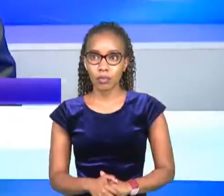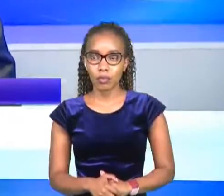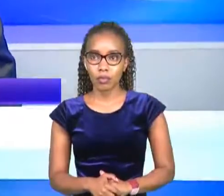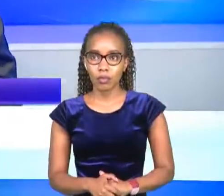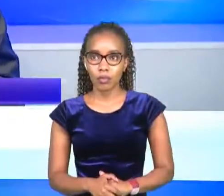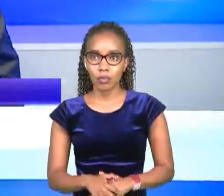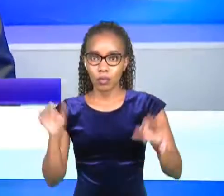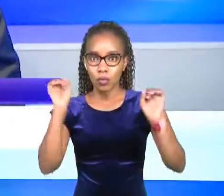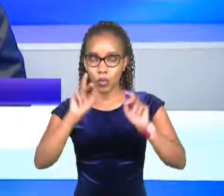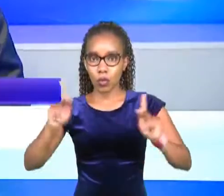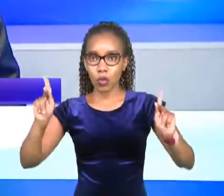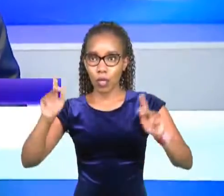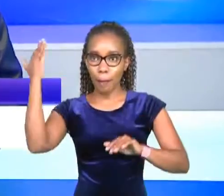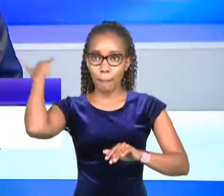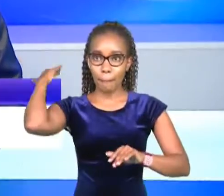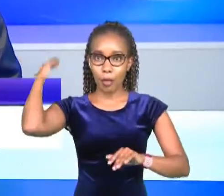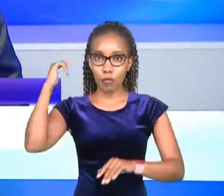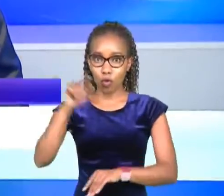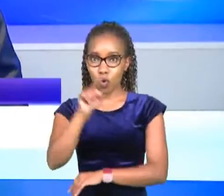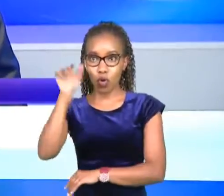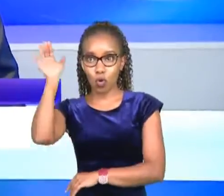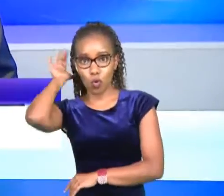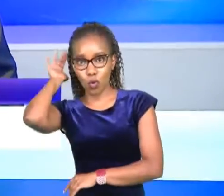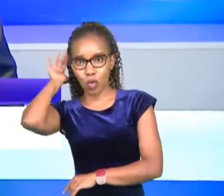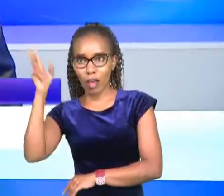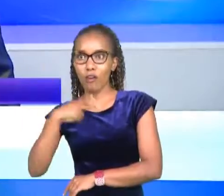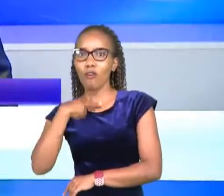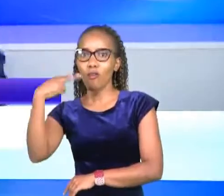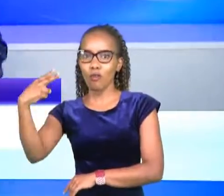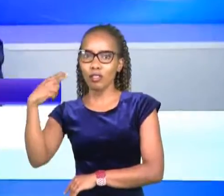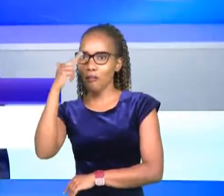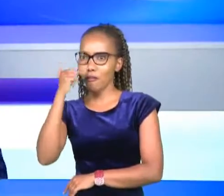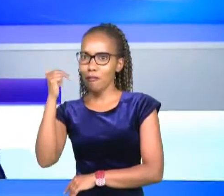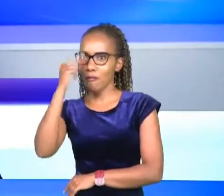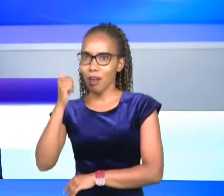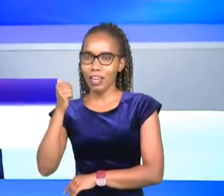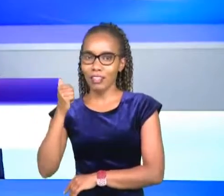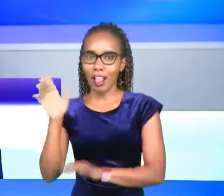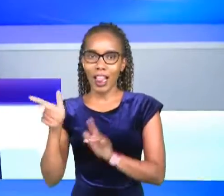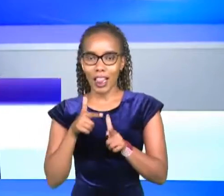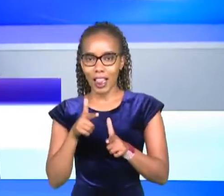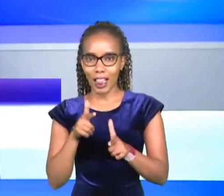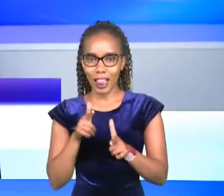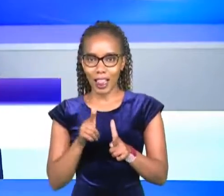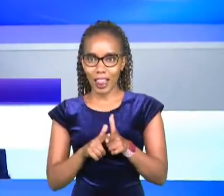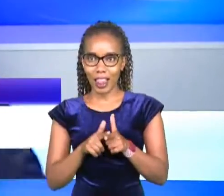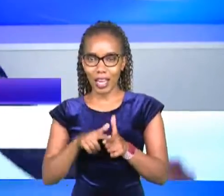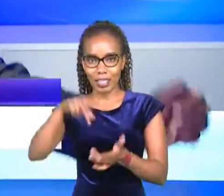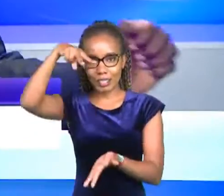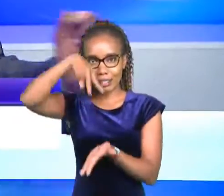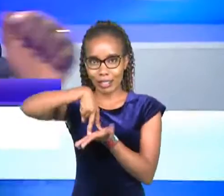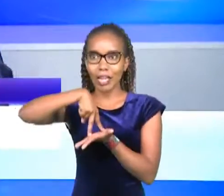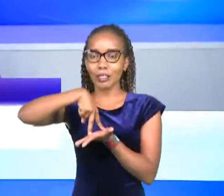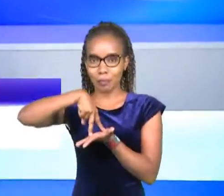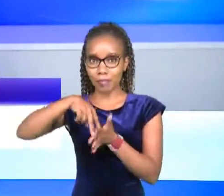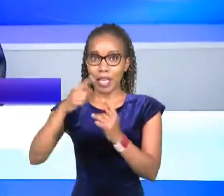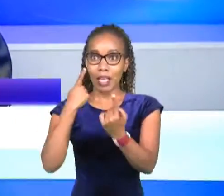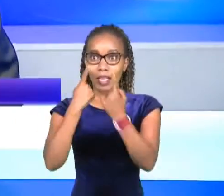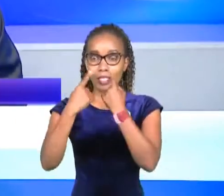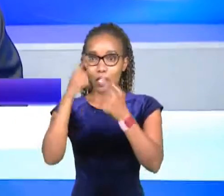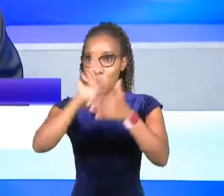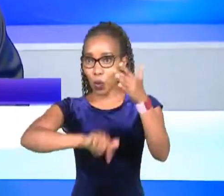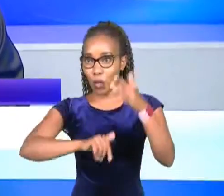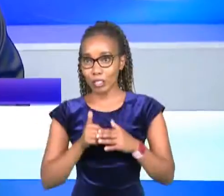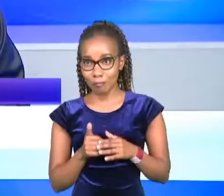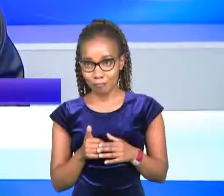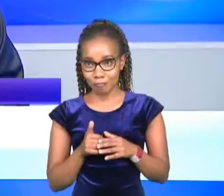you know the long ago you'd hear hey hey hey they'll go like that and they're telling you they're